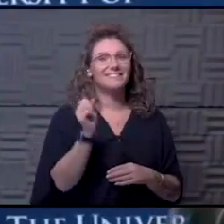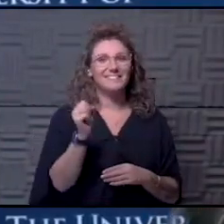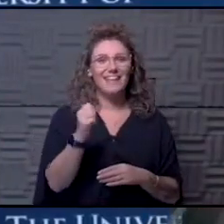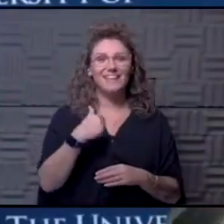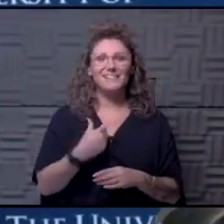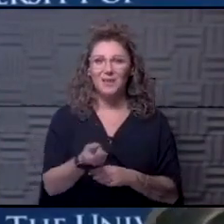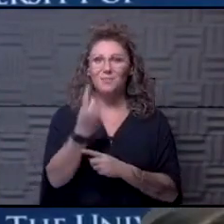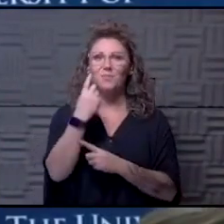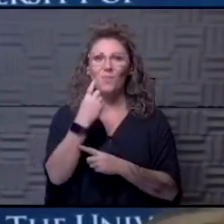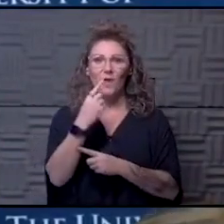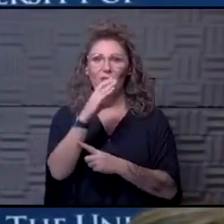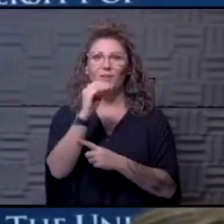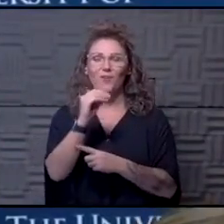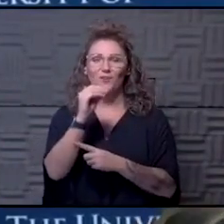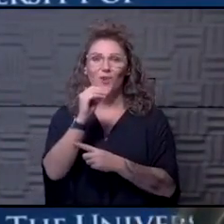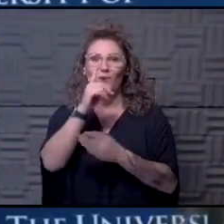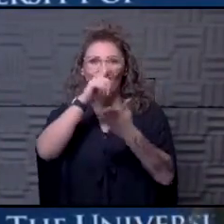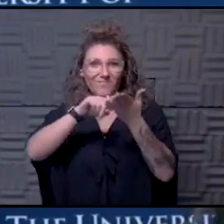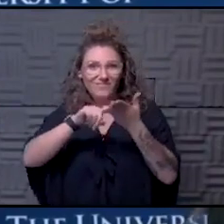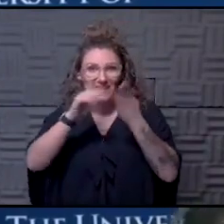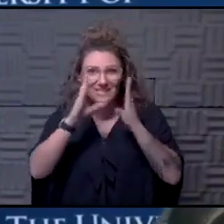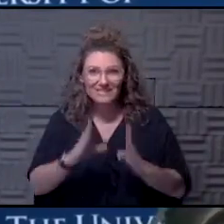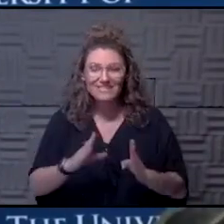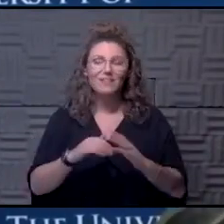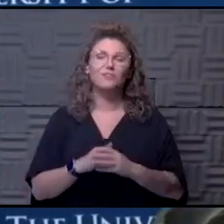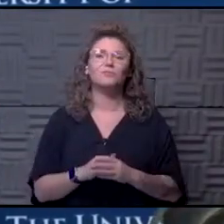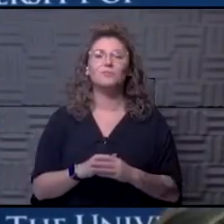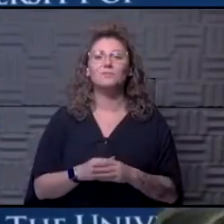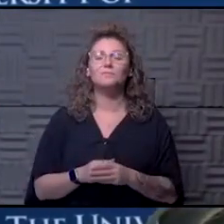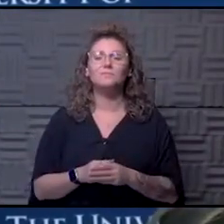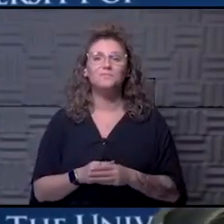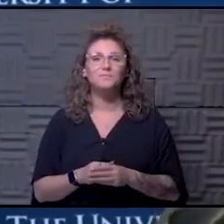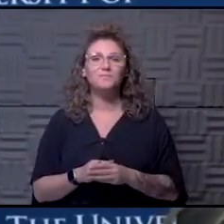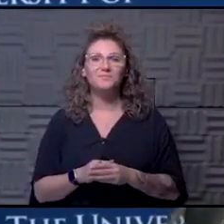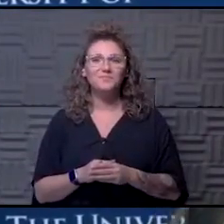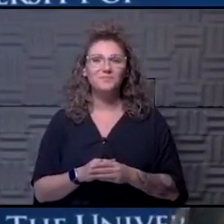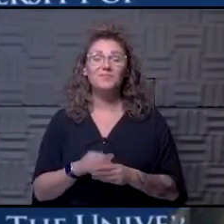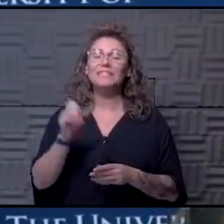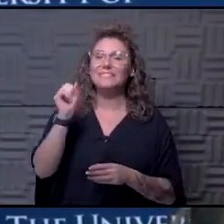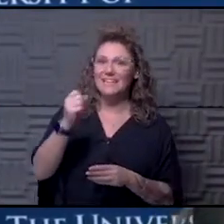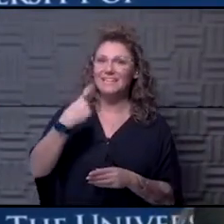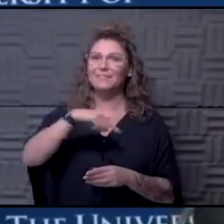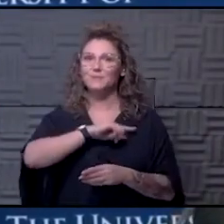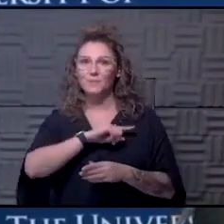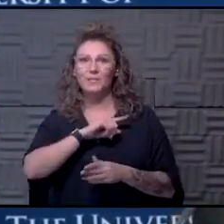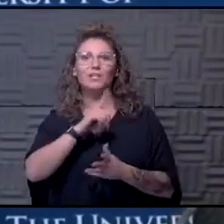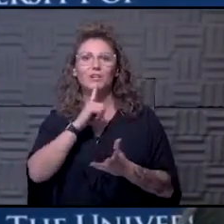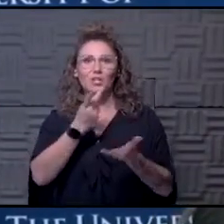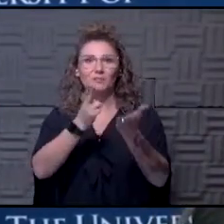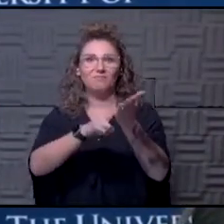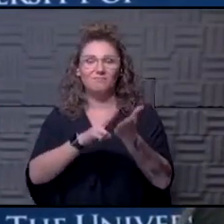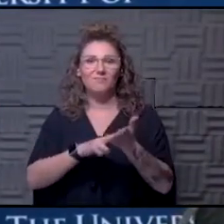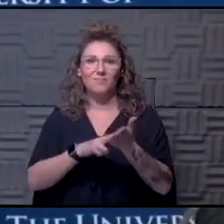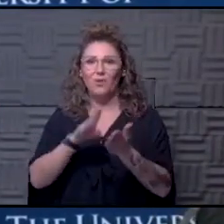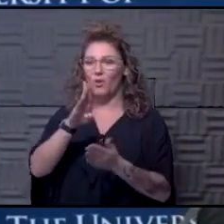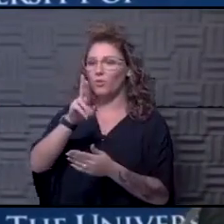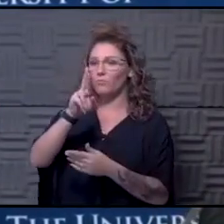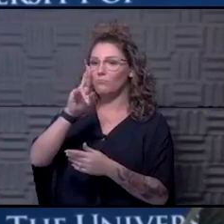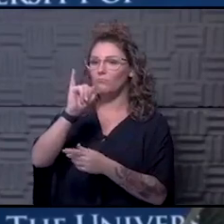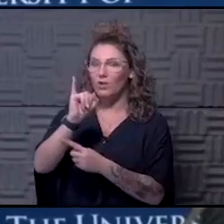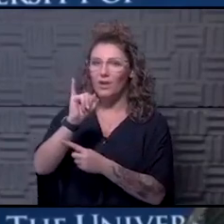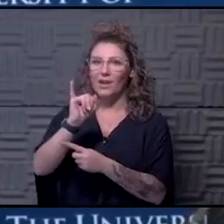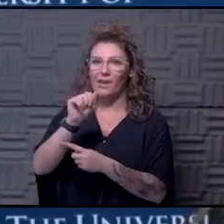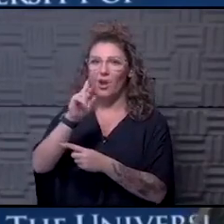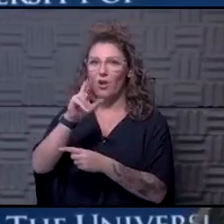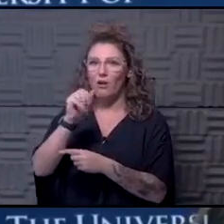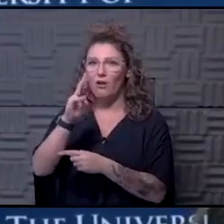I am one of the co-investigators. And we are, yes, definitely enrolling in the BR2 arm, which is the BR2